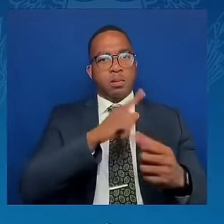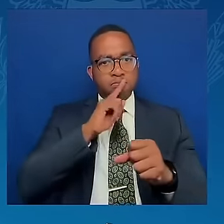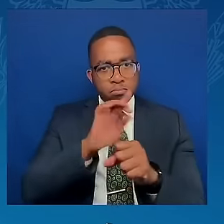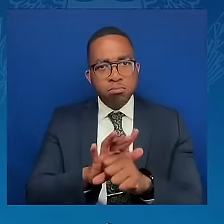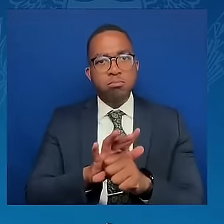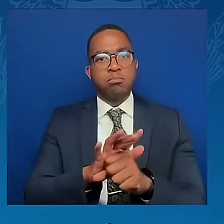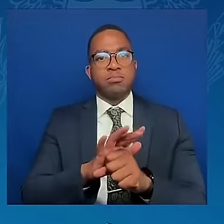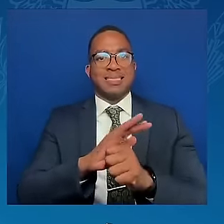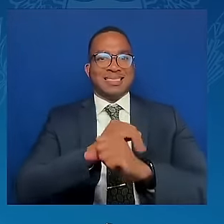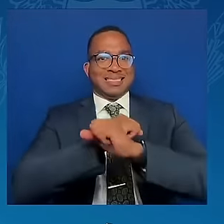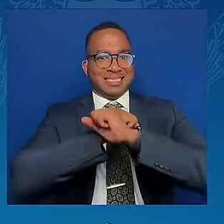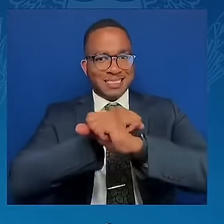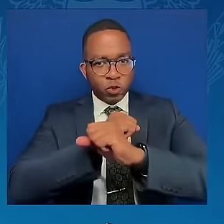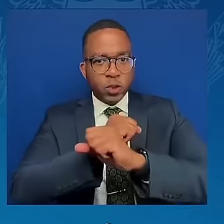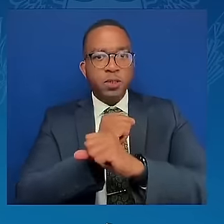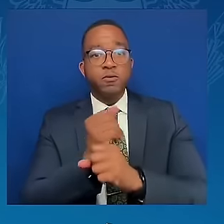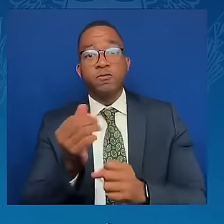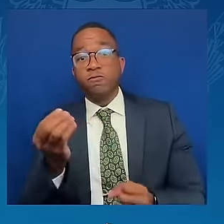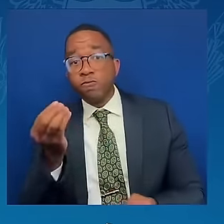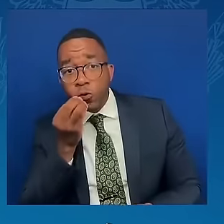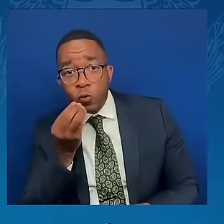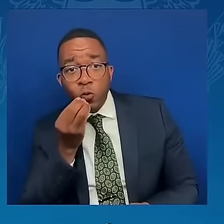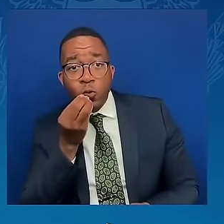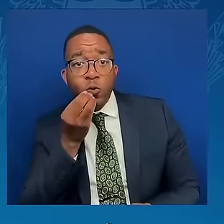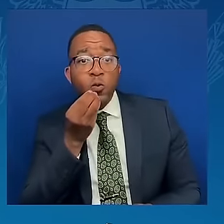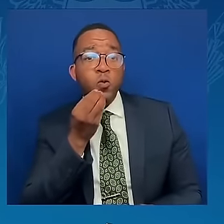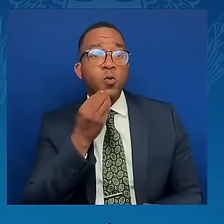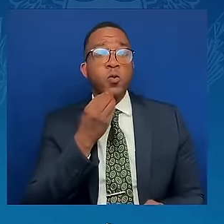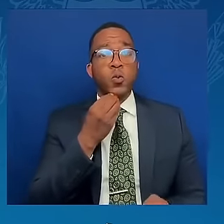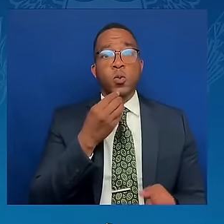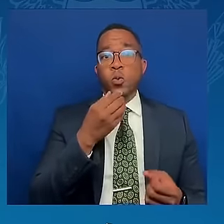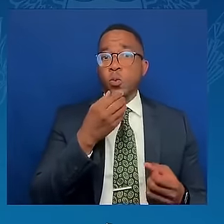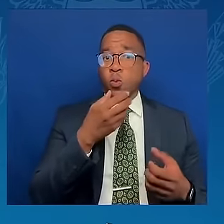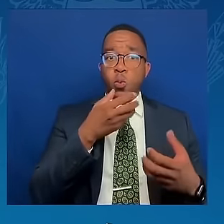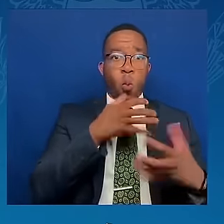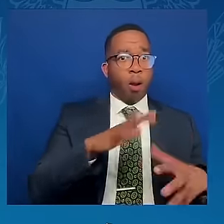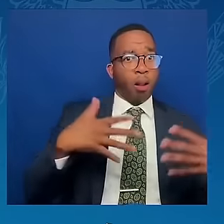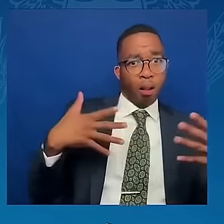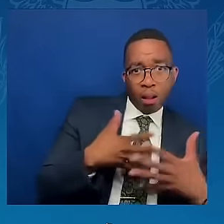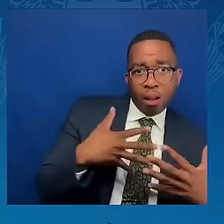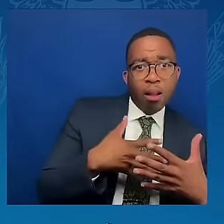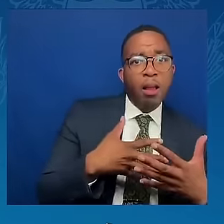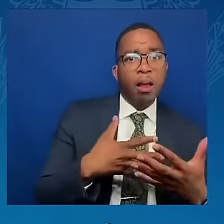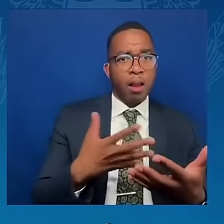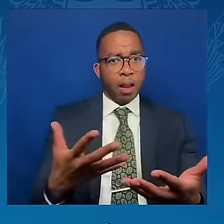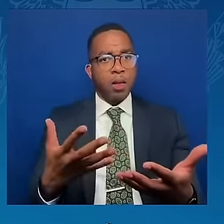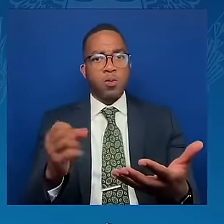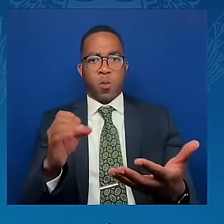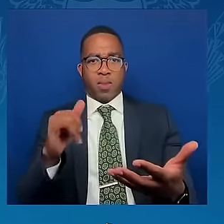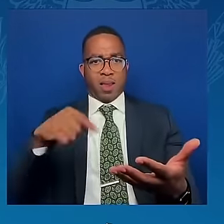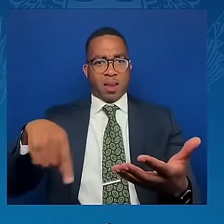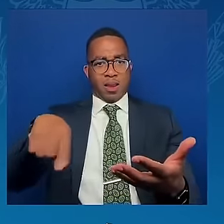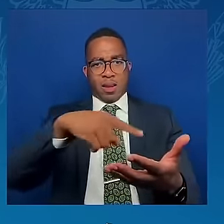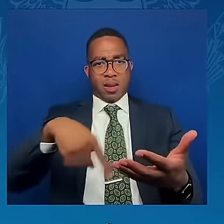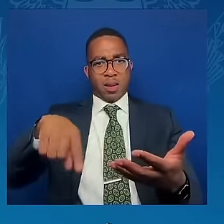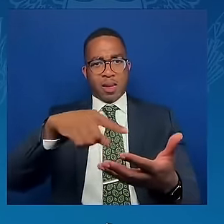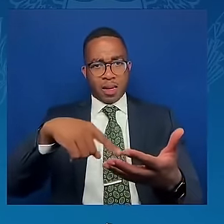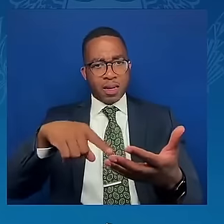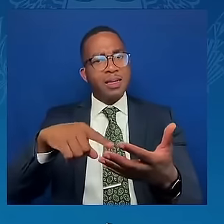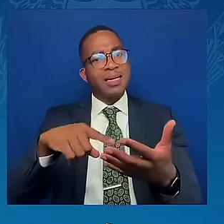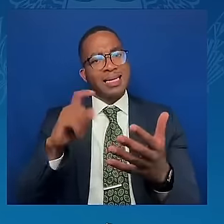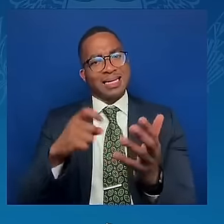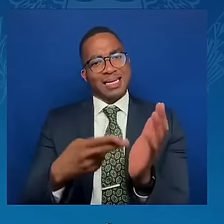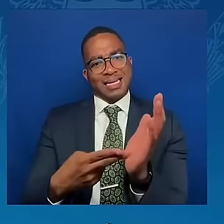majority of the world definitely supports the principle of territorial integrity of states, sovereignty